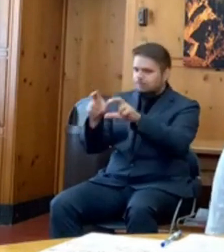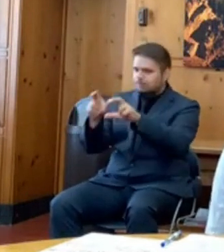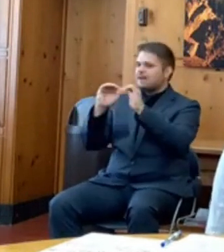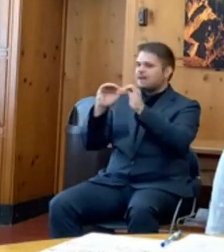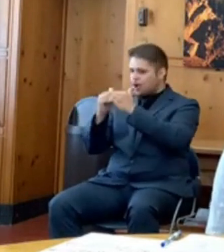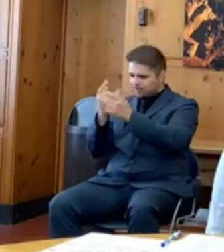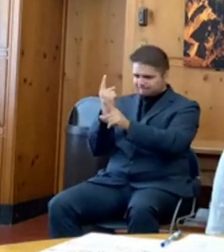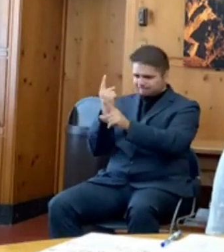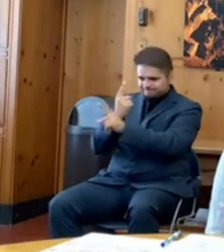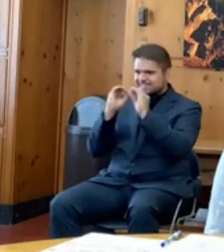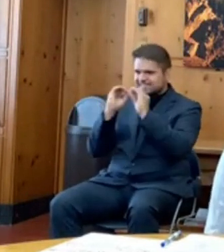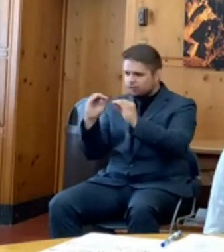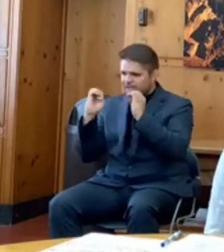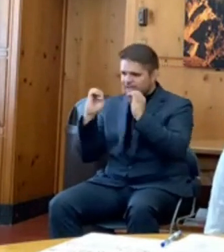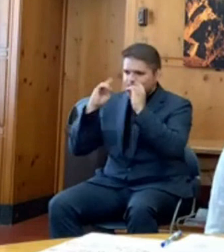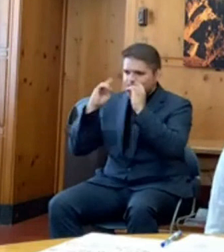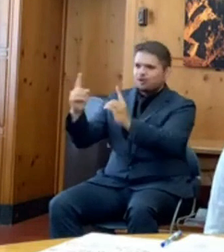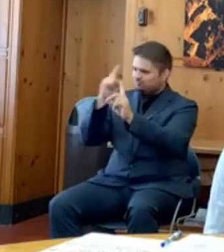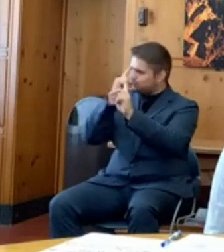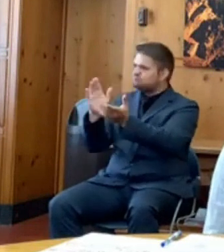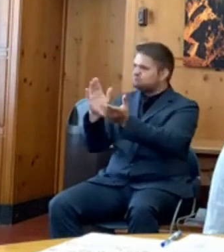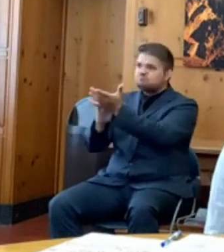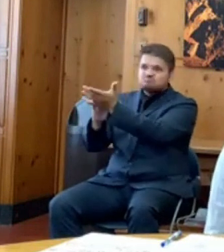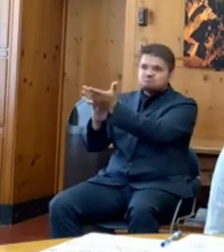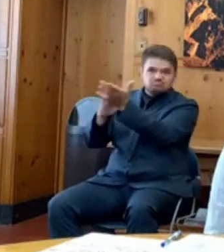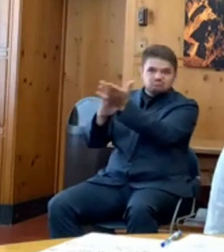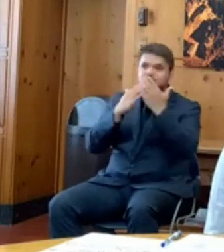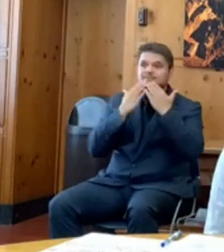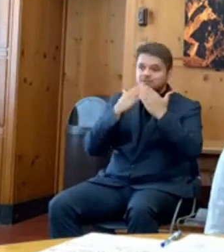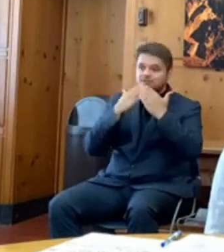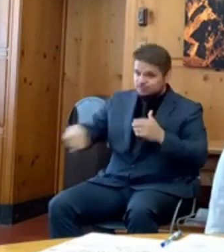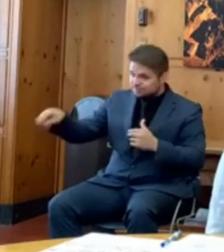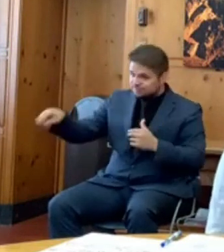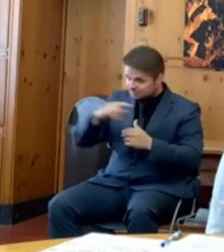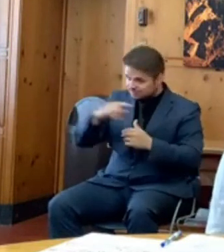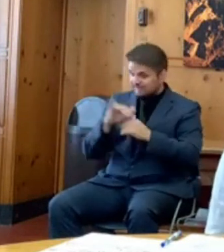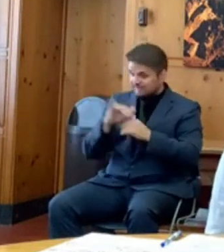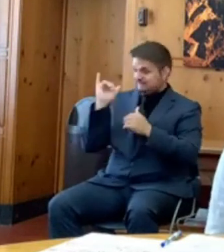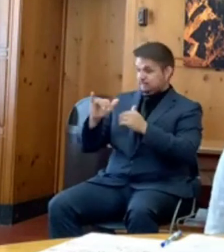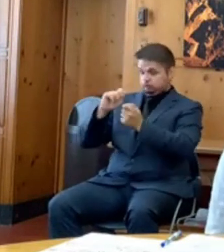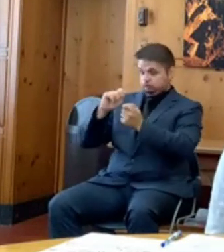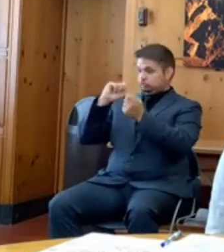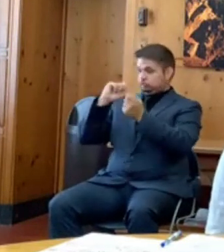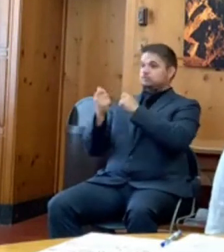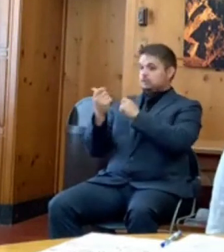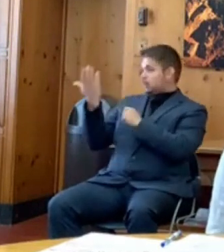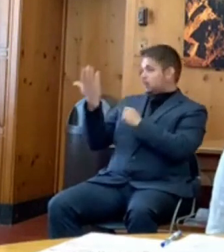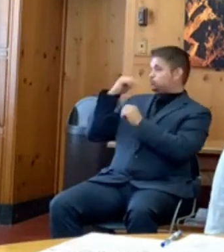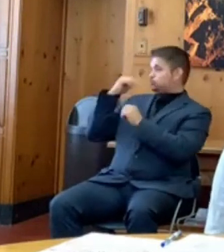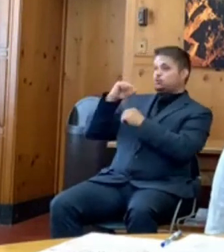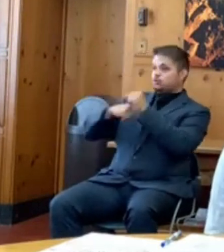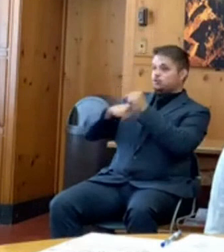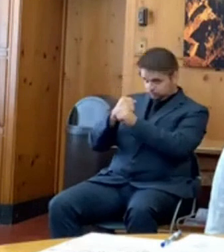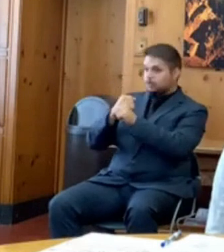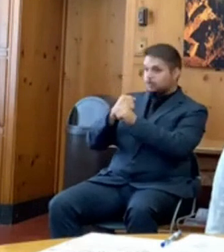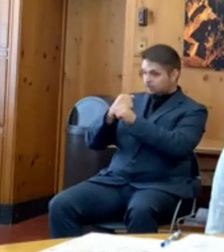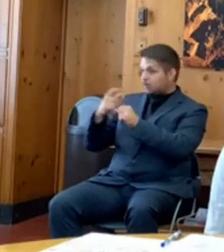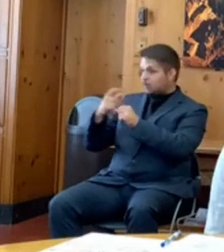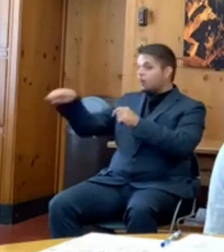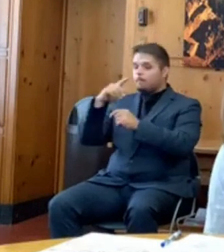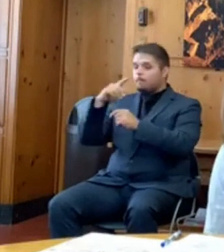underfunded our schools. That changed last year with the passage of the Student Success Act.